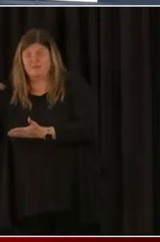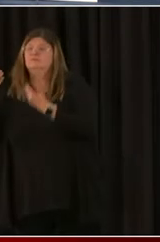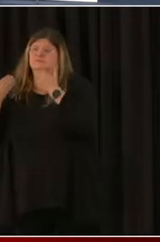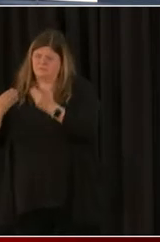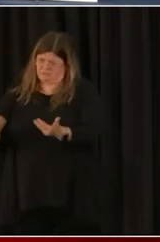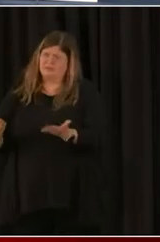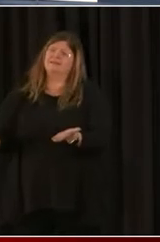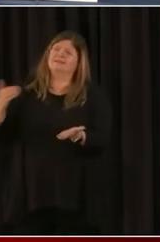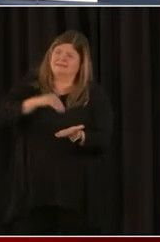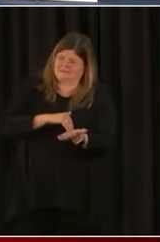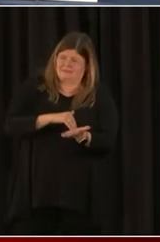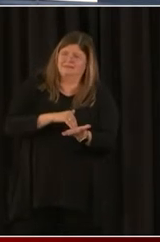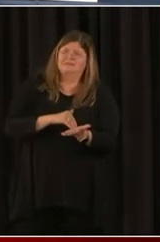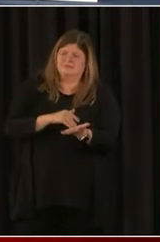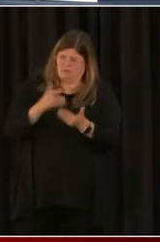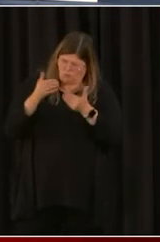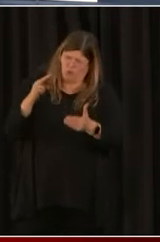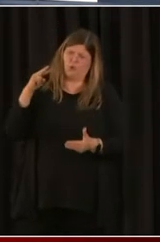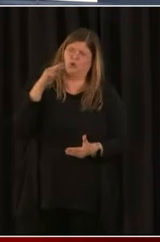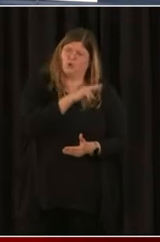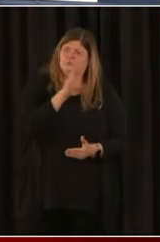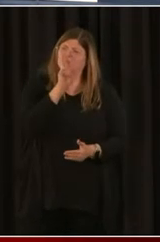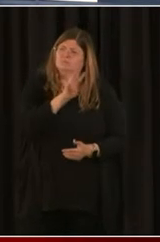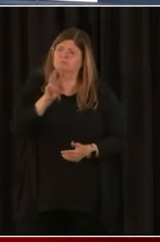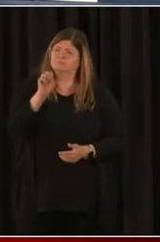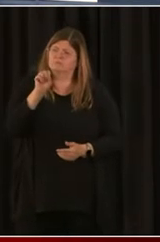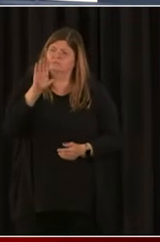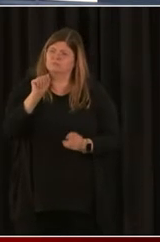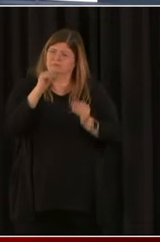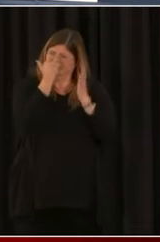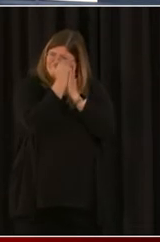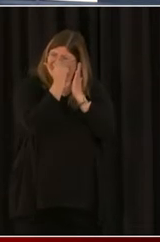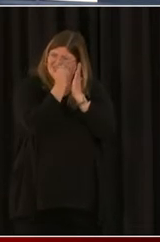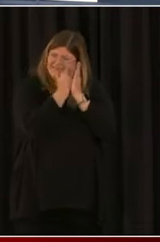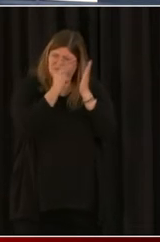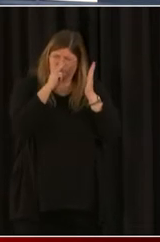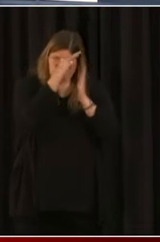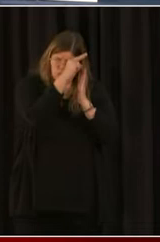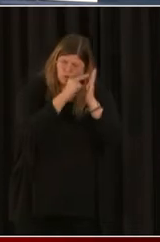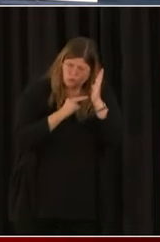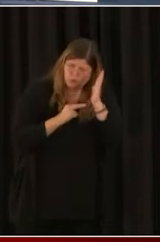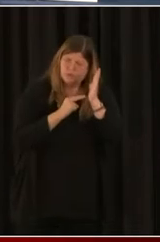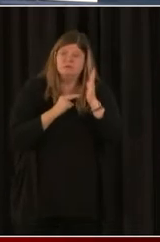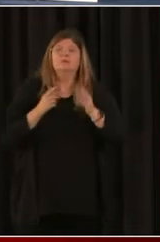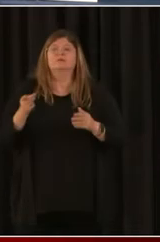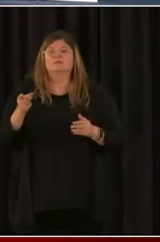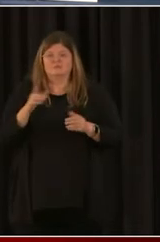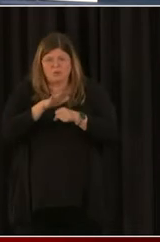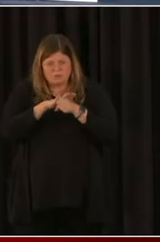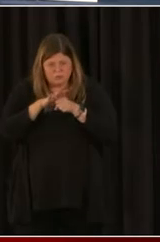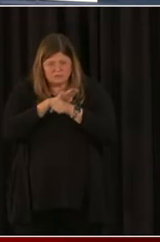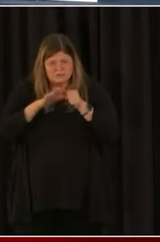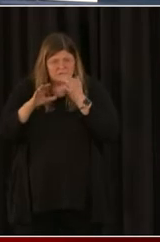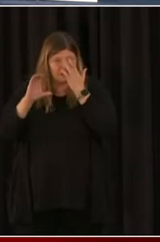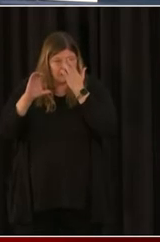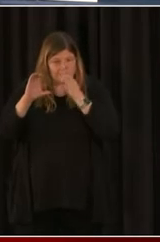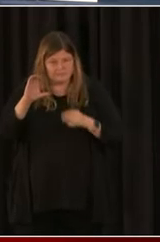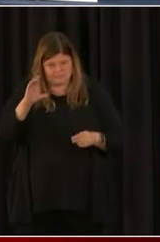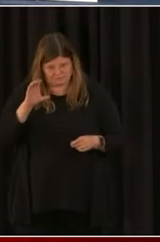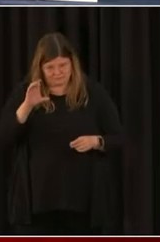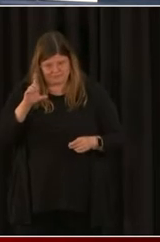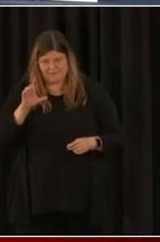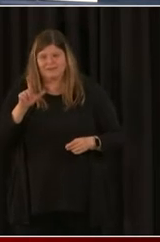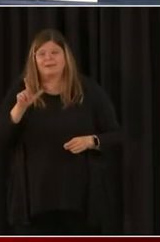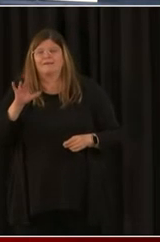SBA website has lists of SBA lenders that are there. Our local CDFIs, Latino Economic Development